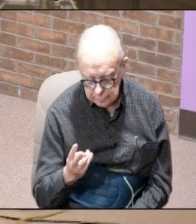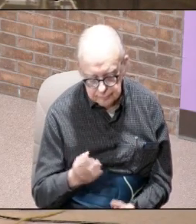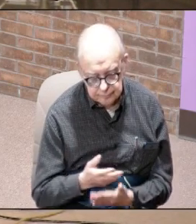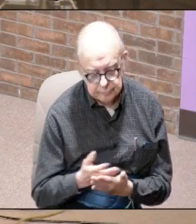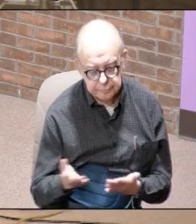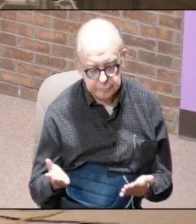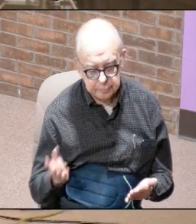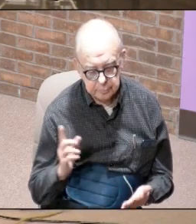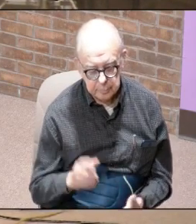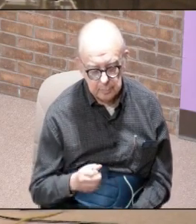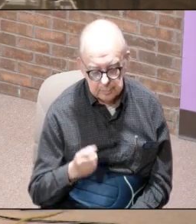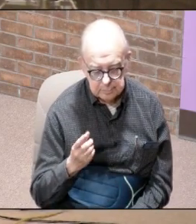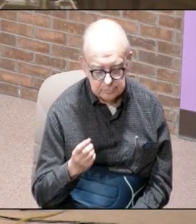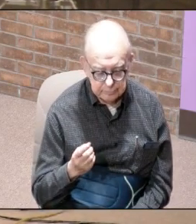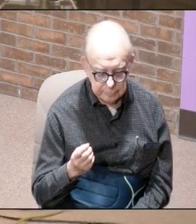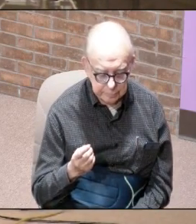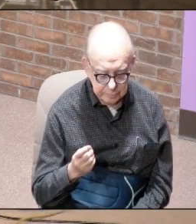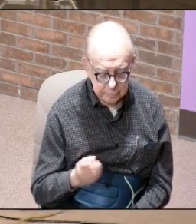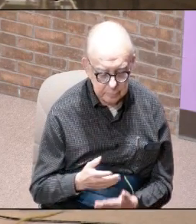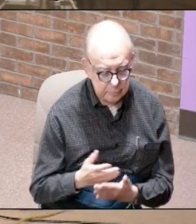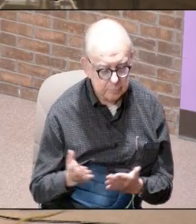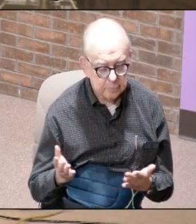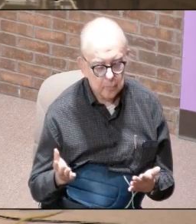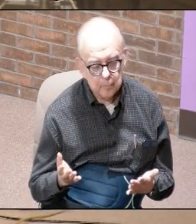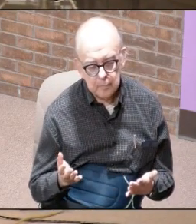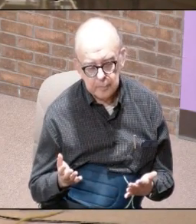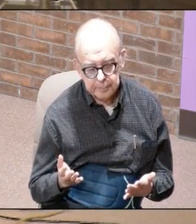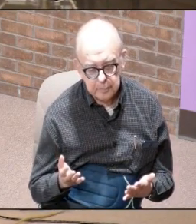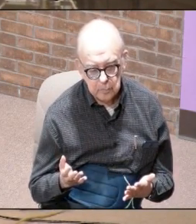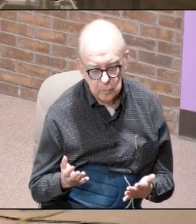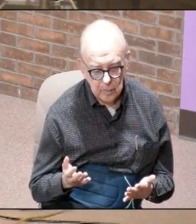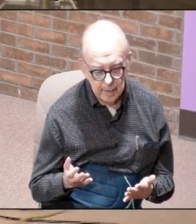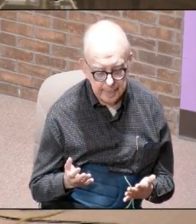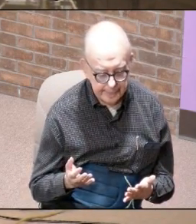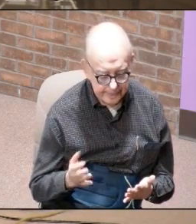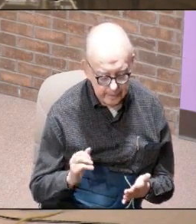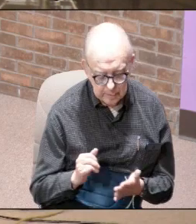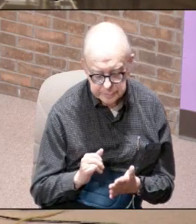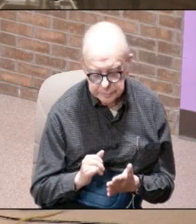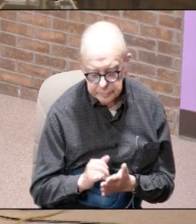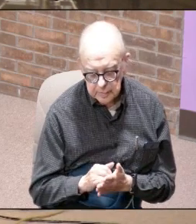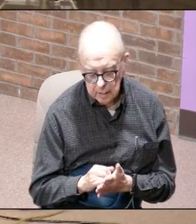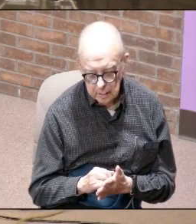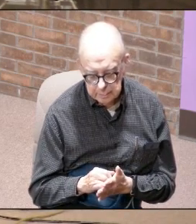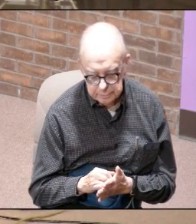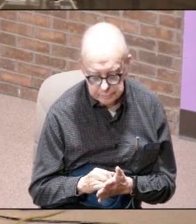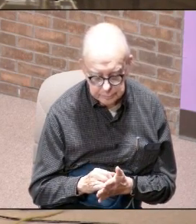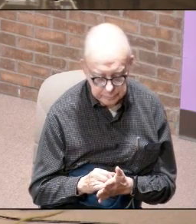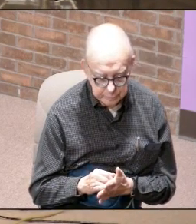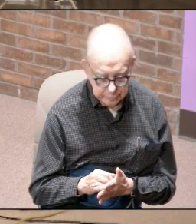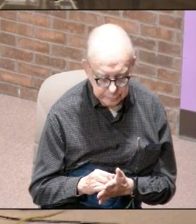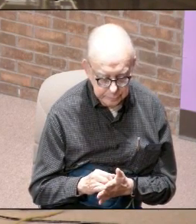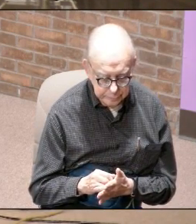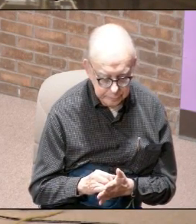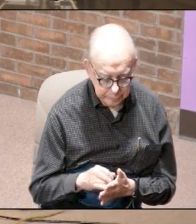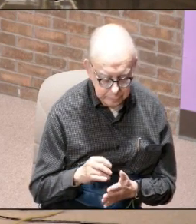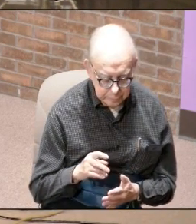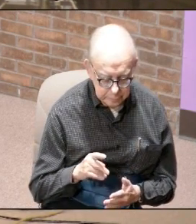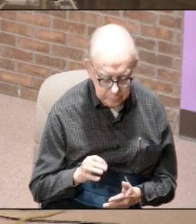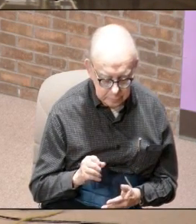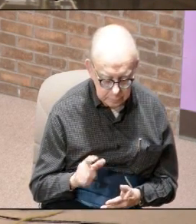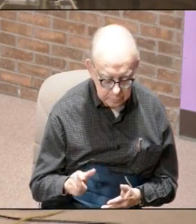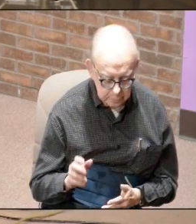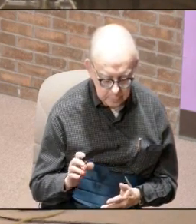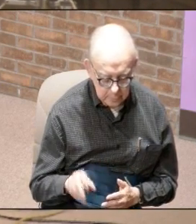these things we need to understand something and that is this Paul writes